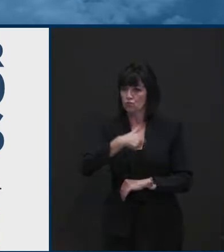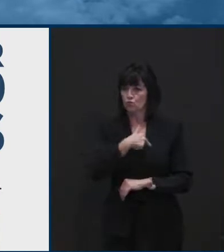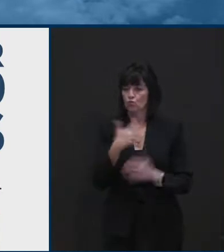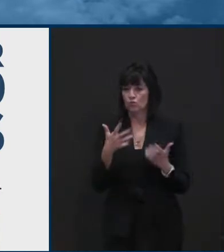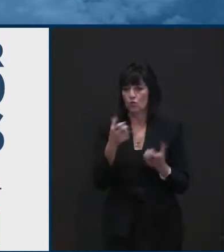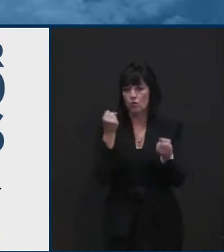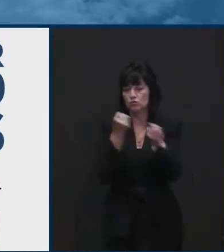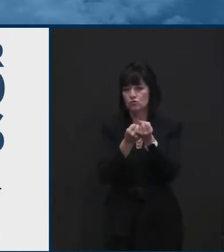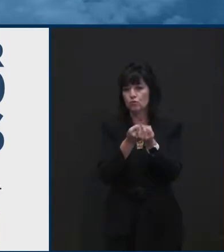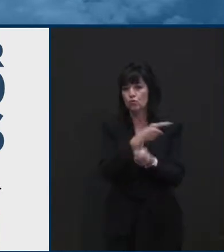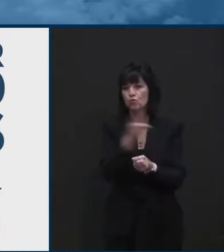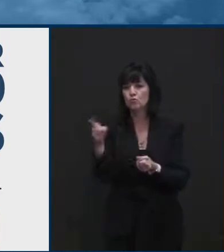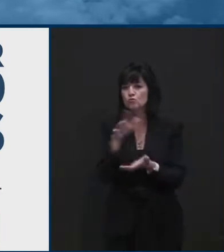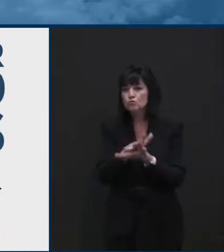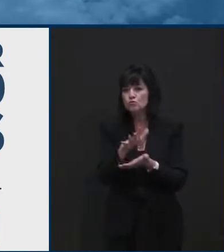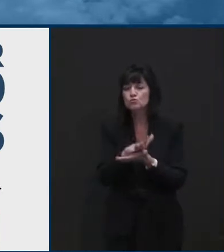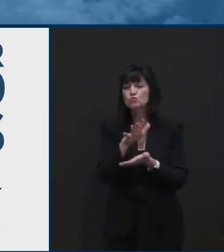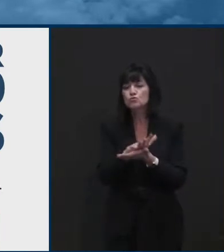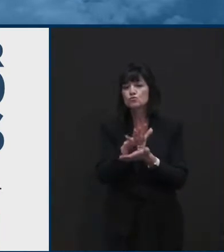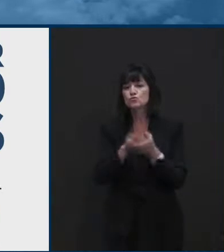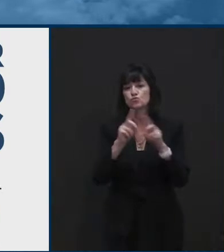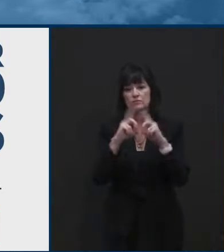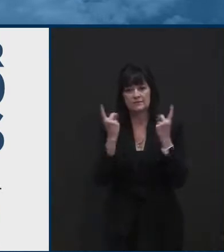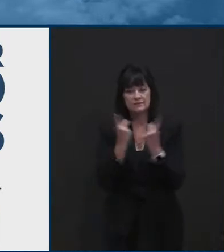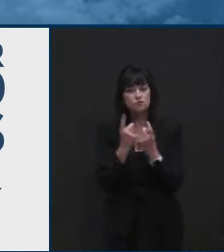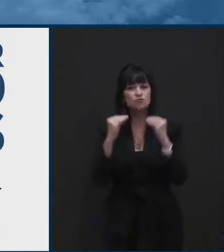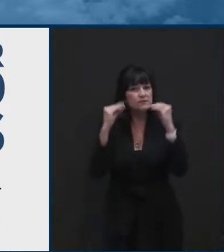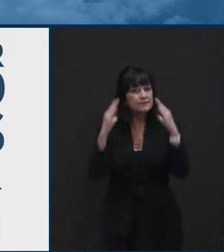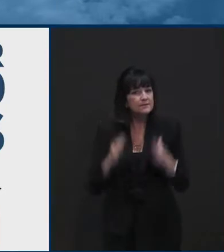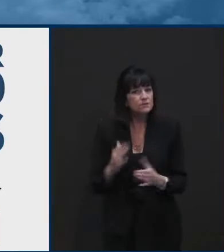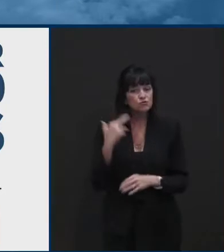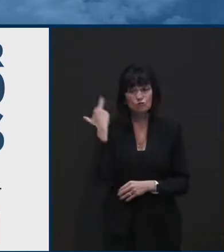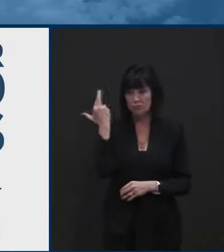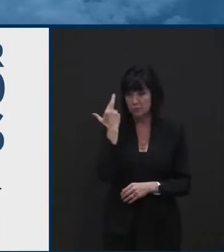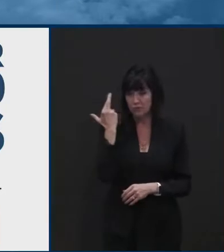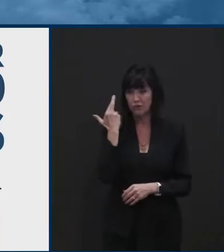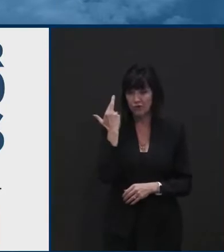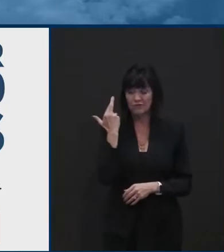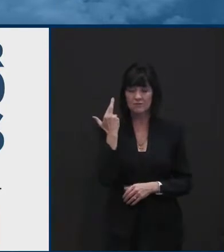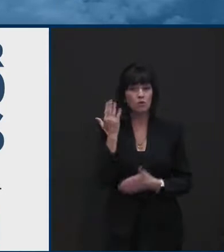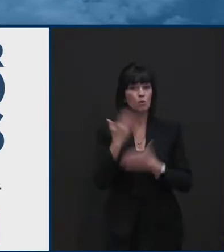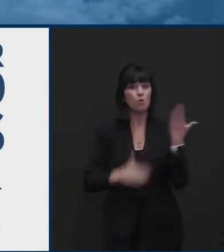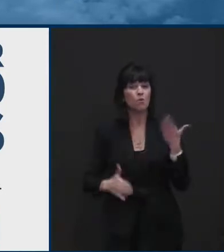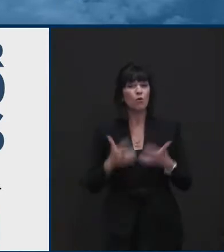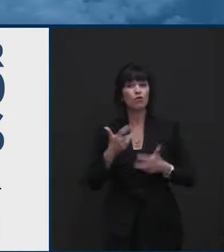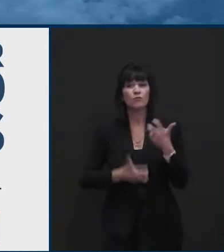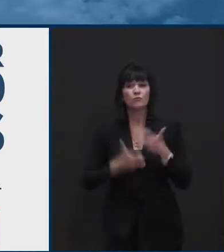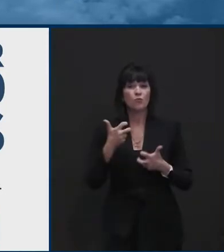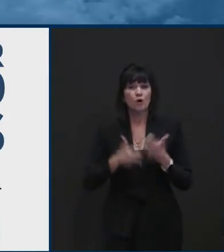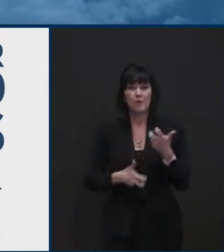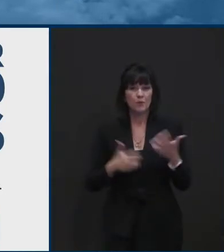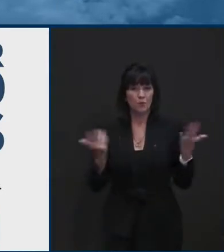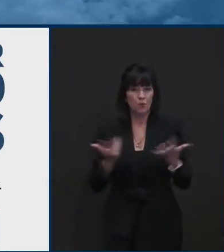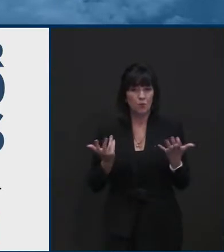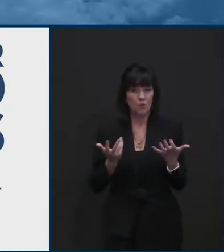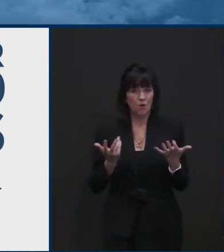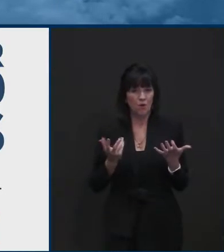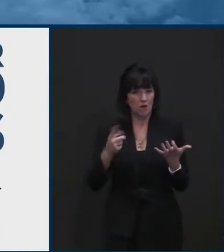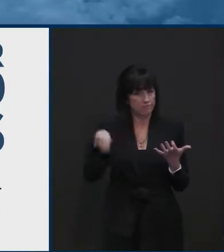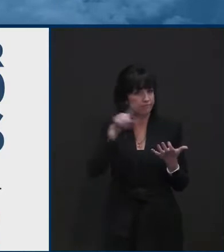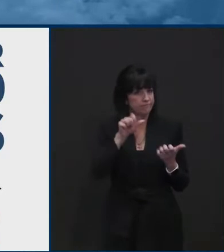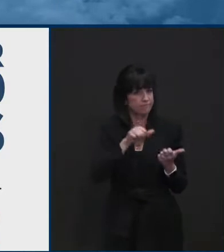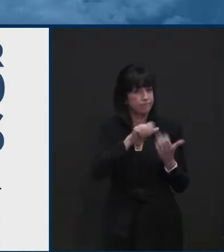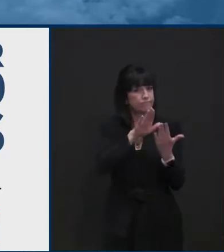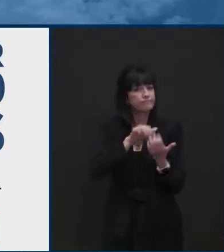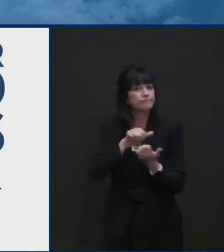schools and school districts and, and teachers. Because, uh, you know, part of the problem that, uh, they're encountering that we've